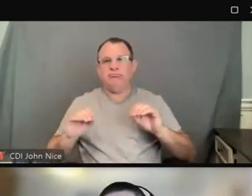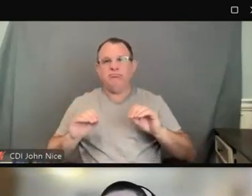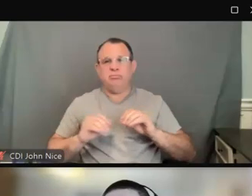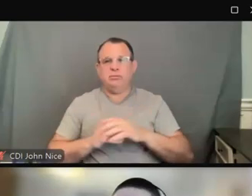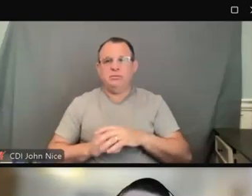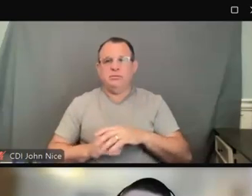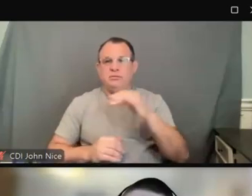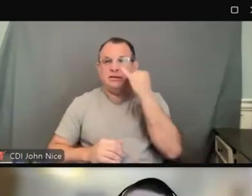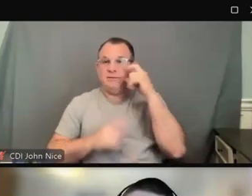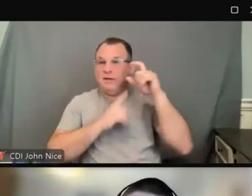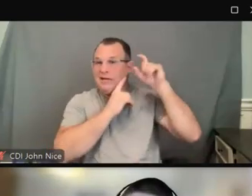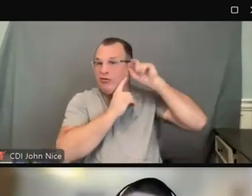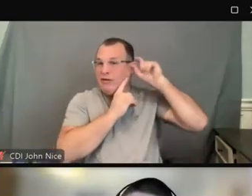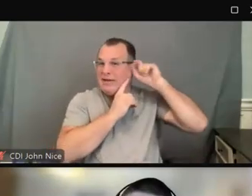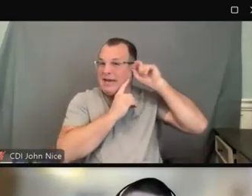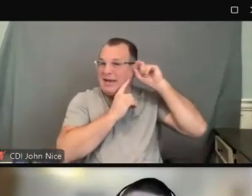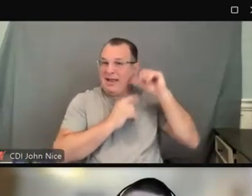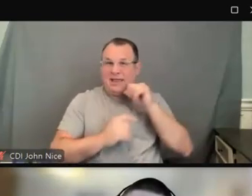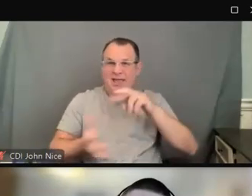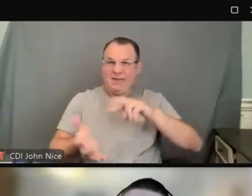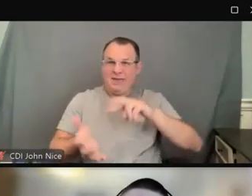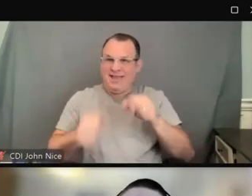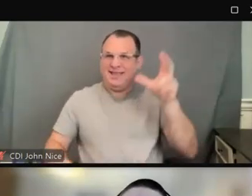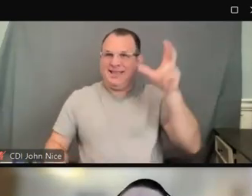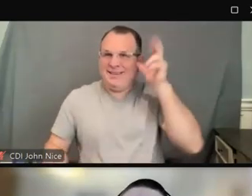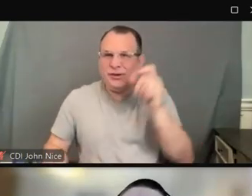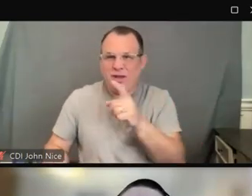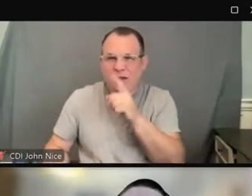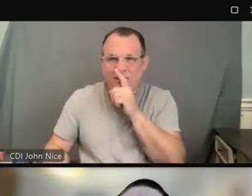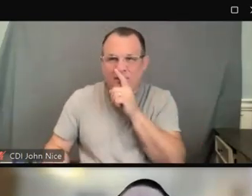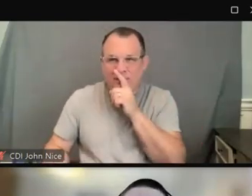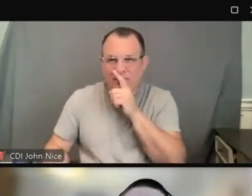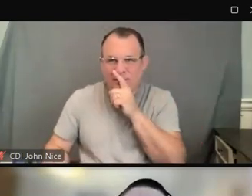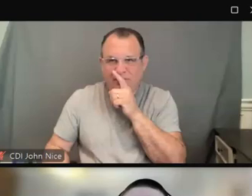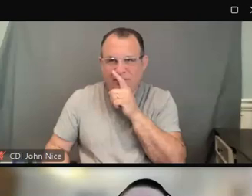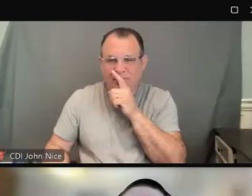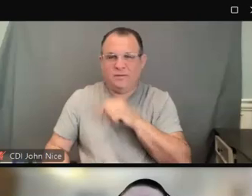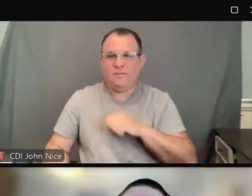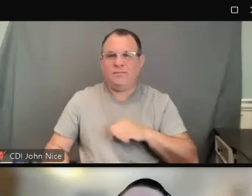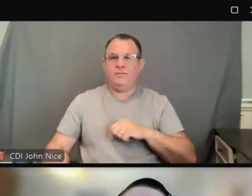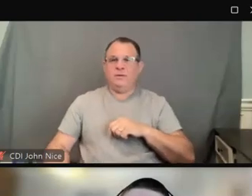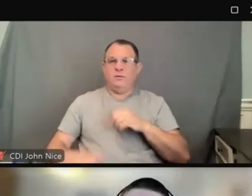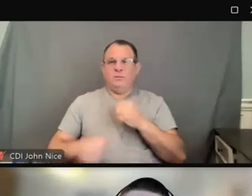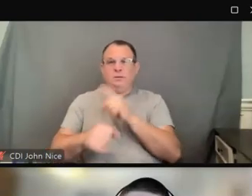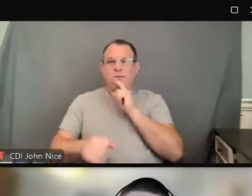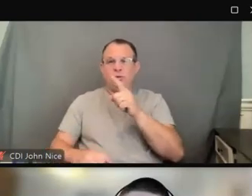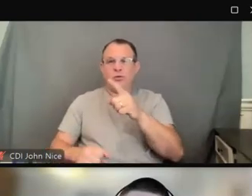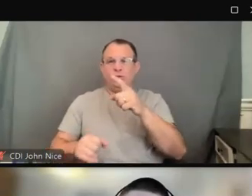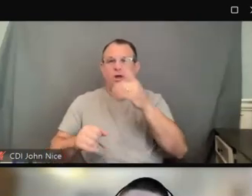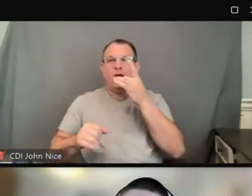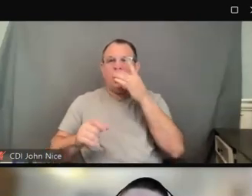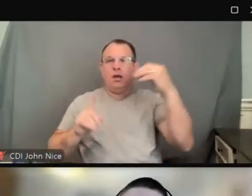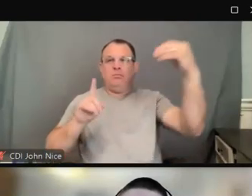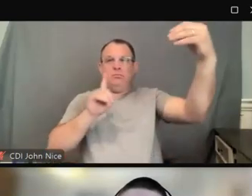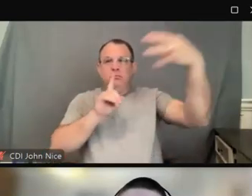aid, do not assume the individual can hear you. Converse in well-lit areas and minimize background noise